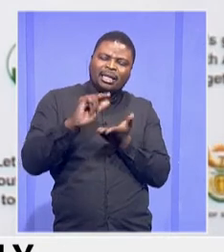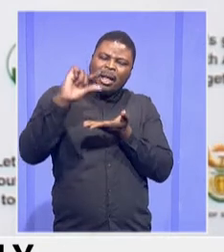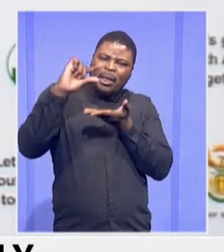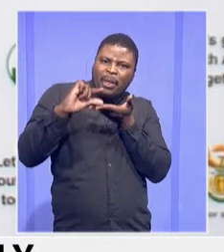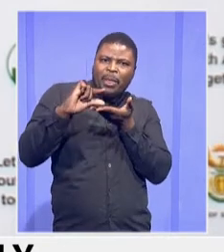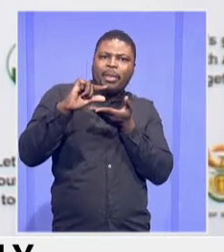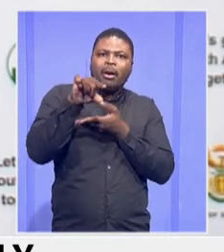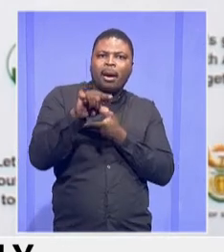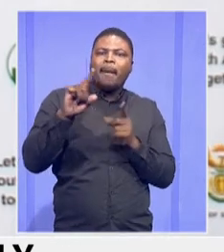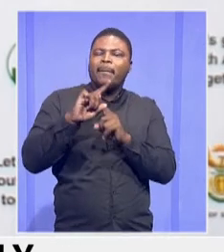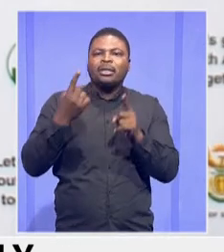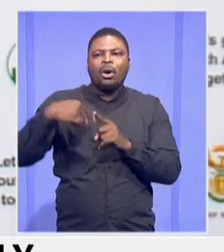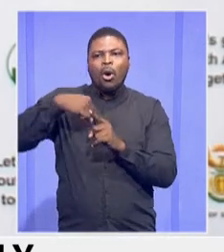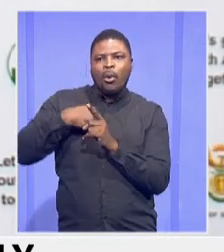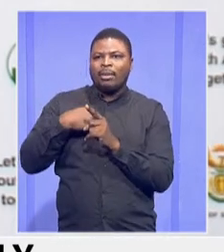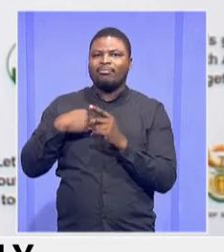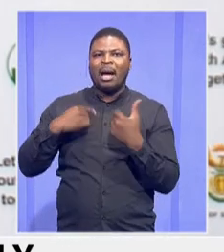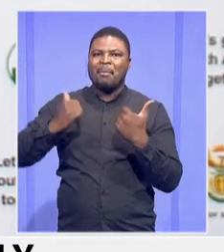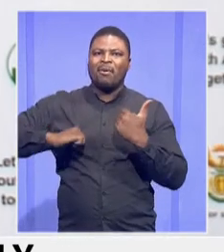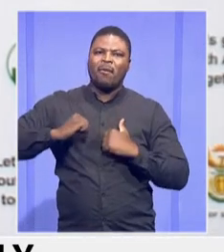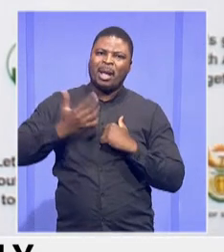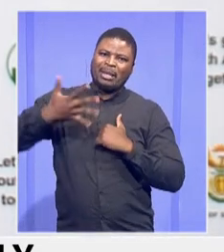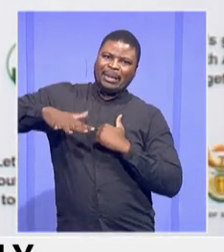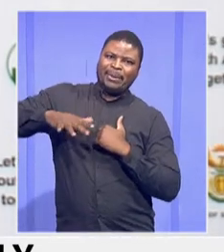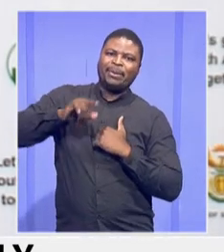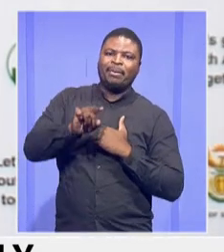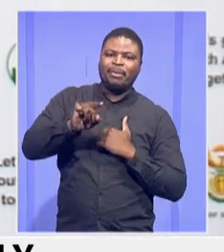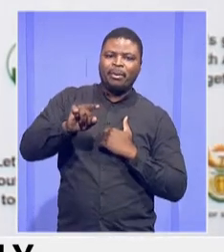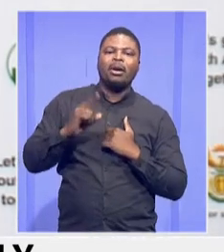responsibility from the Department of Social Development,